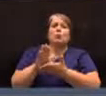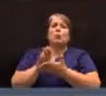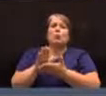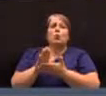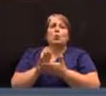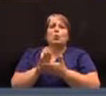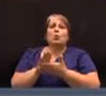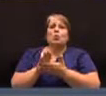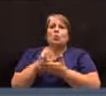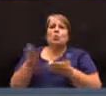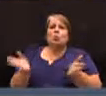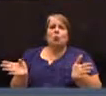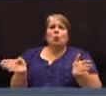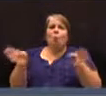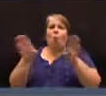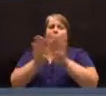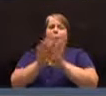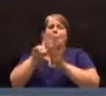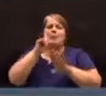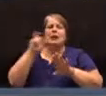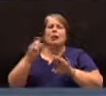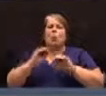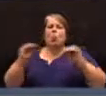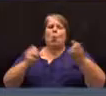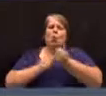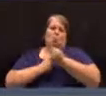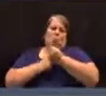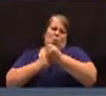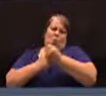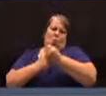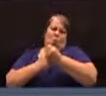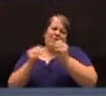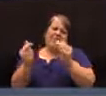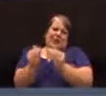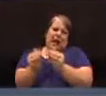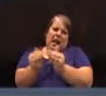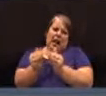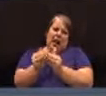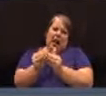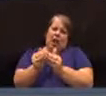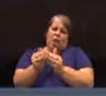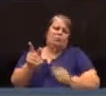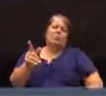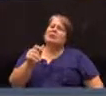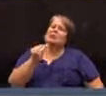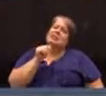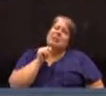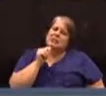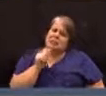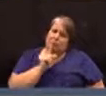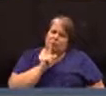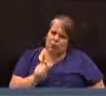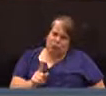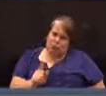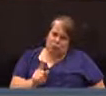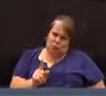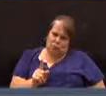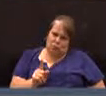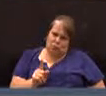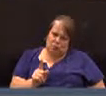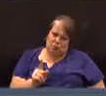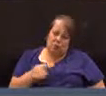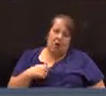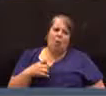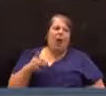is closing because of lack of support of the town. That is not true. And I